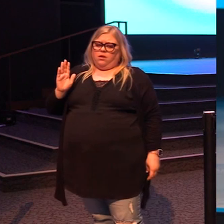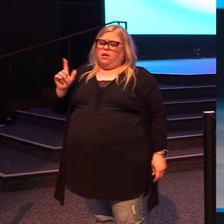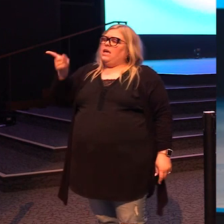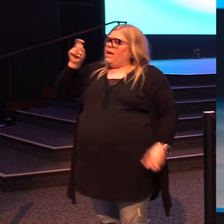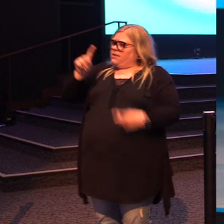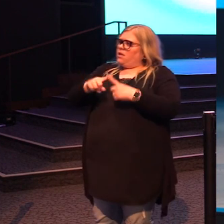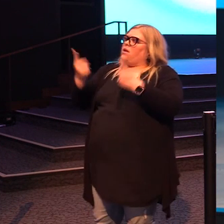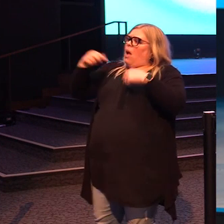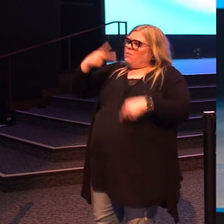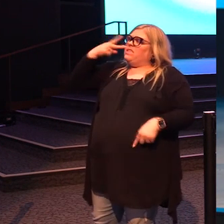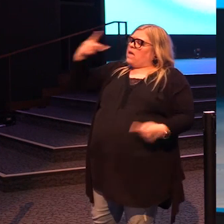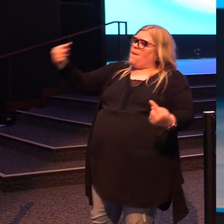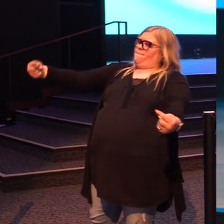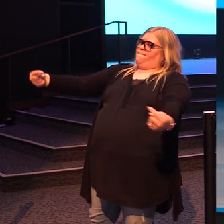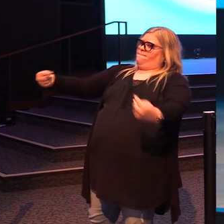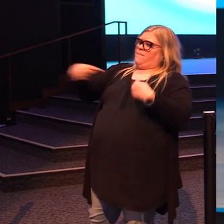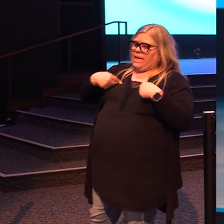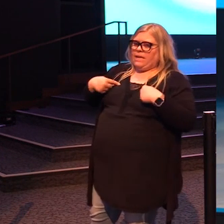home visit situation.